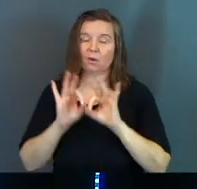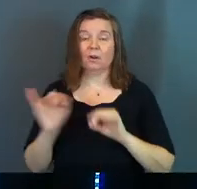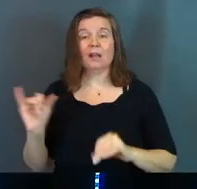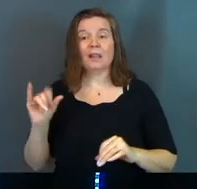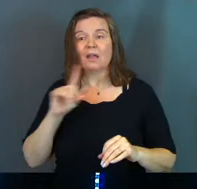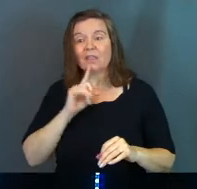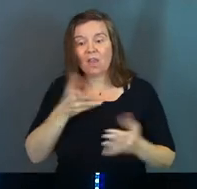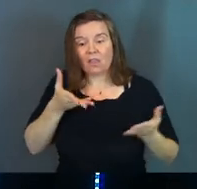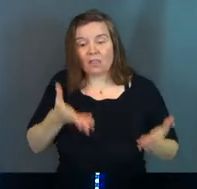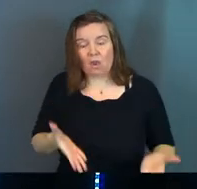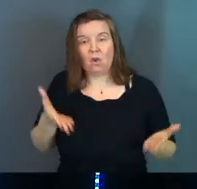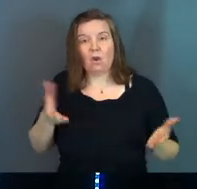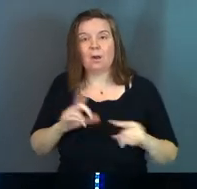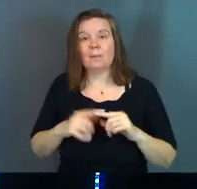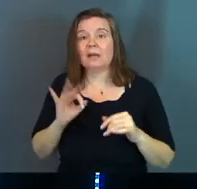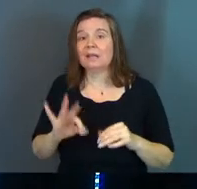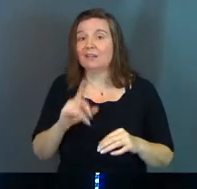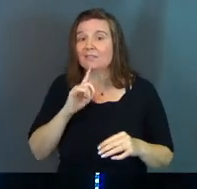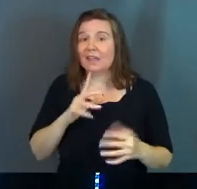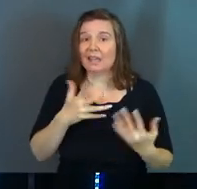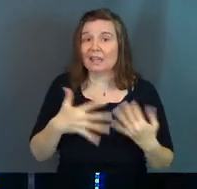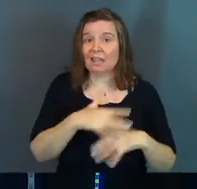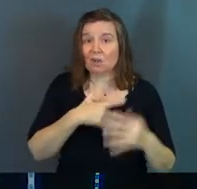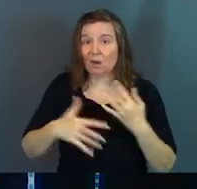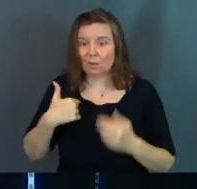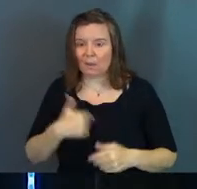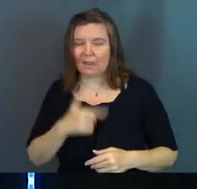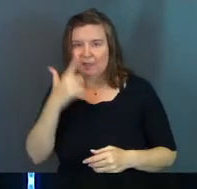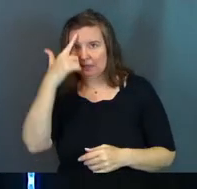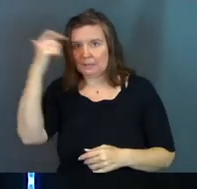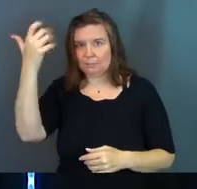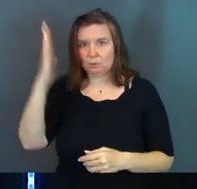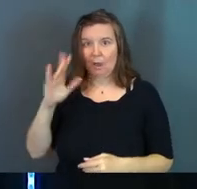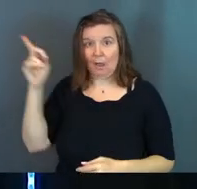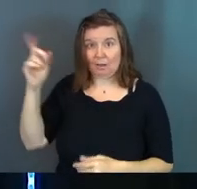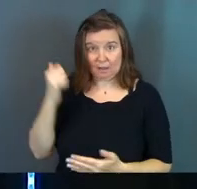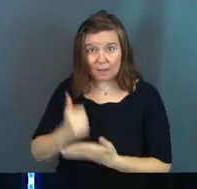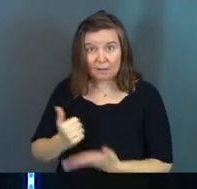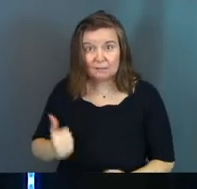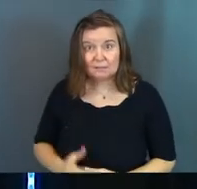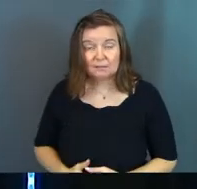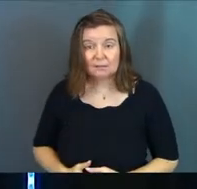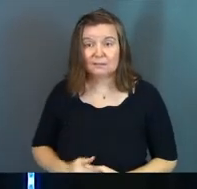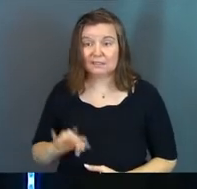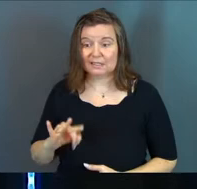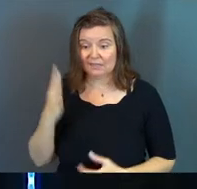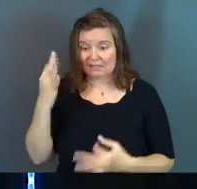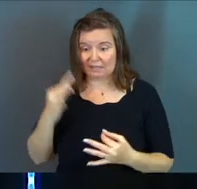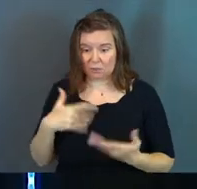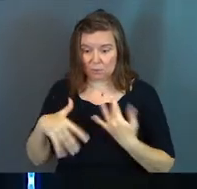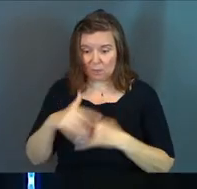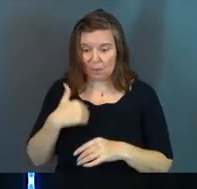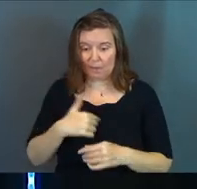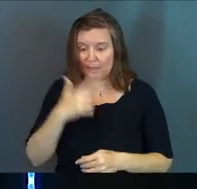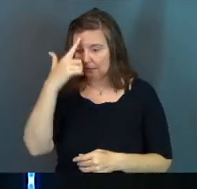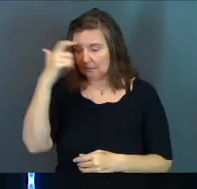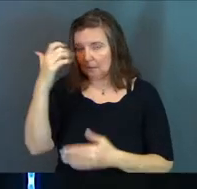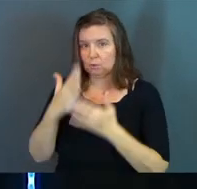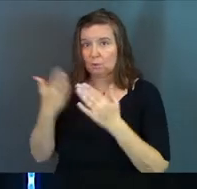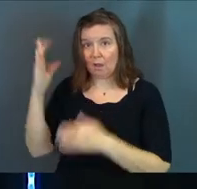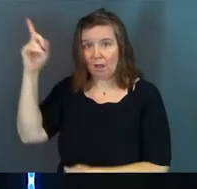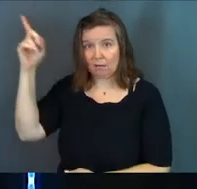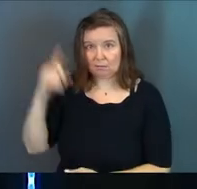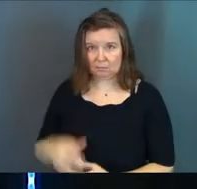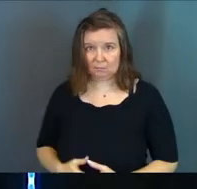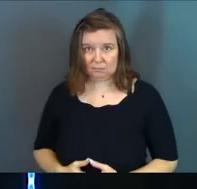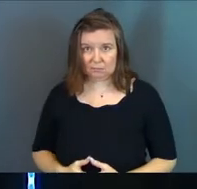Like they're there, but whether or not they interact with us, that's up to God. Amen. Whether or not they interact with us, that part is